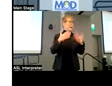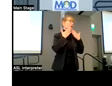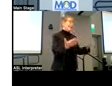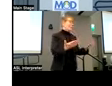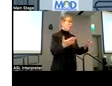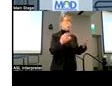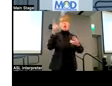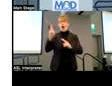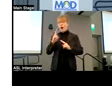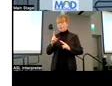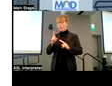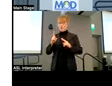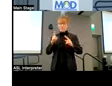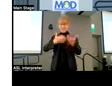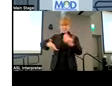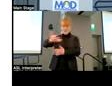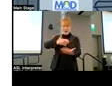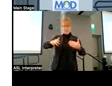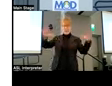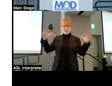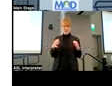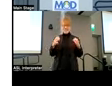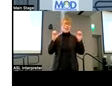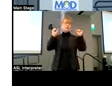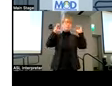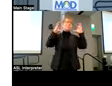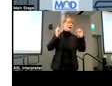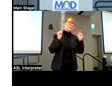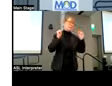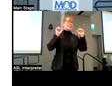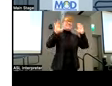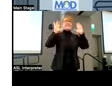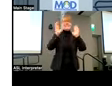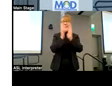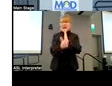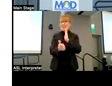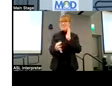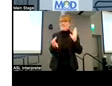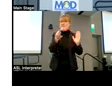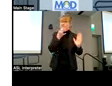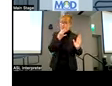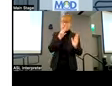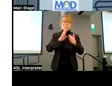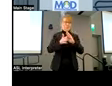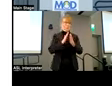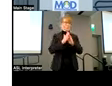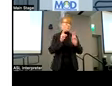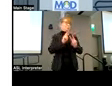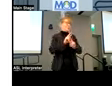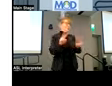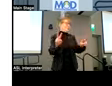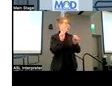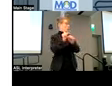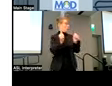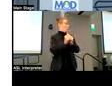to be able to be surrounded by this incredibly talented and expert community. Really, we look forward to working with you to improve digital